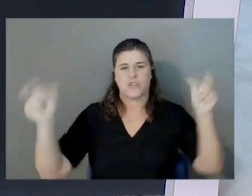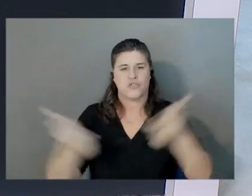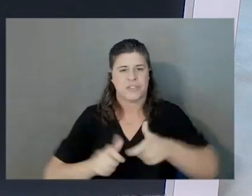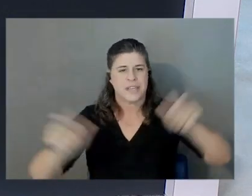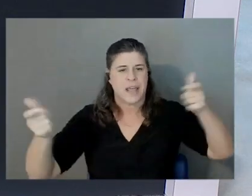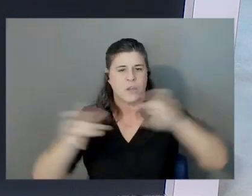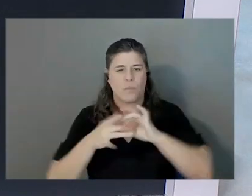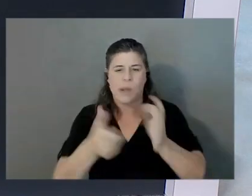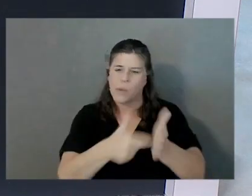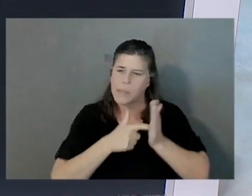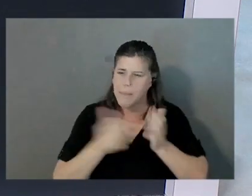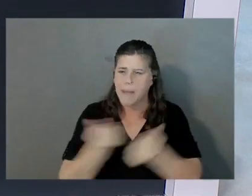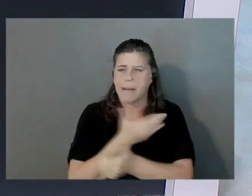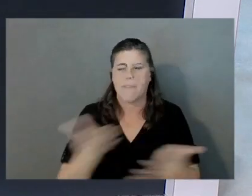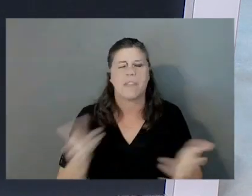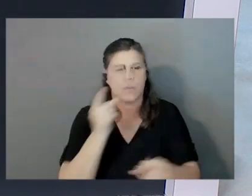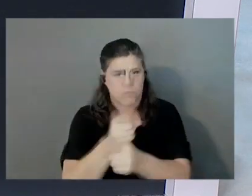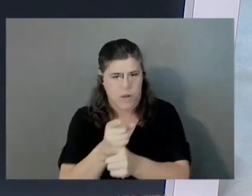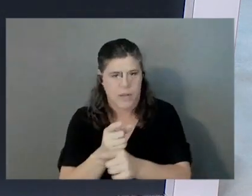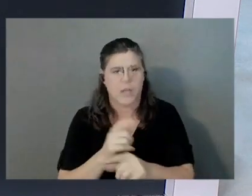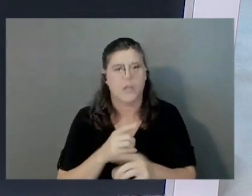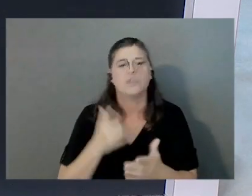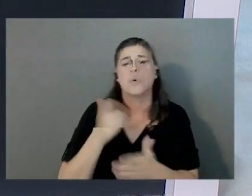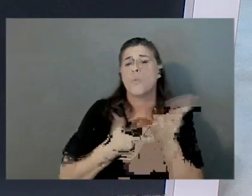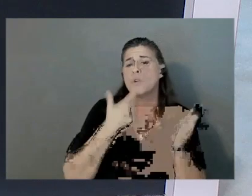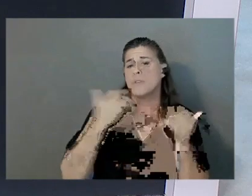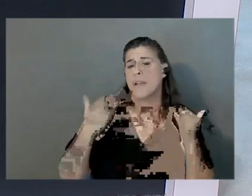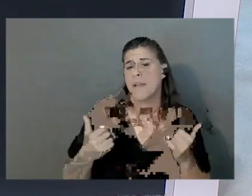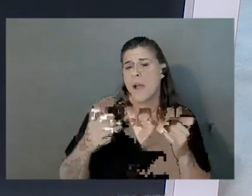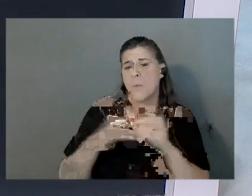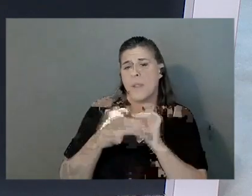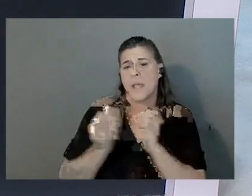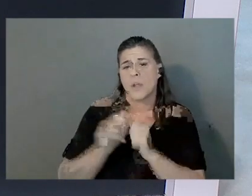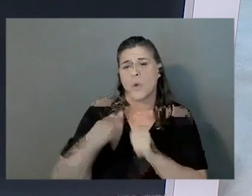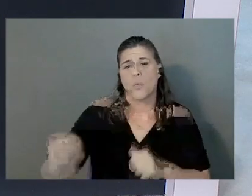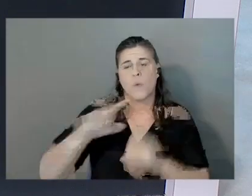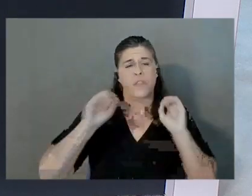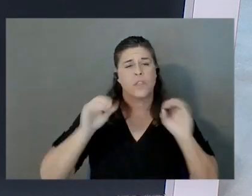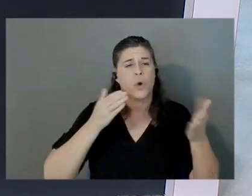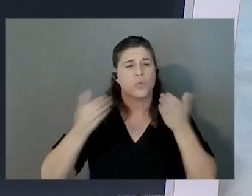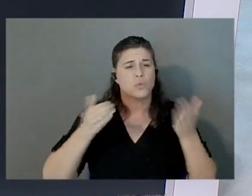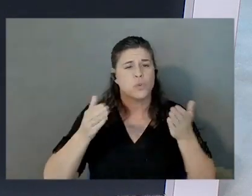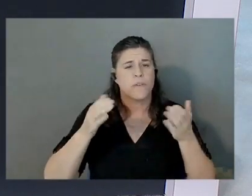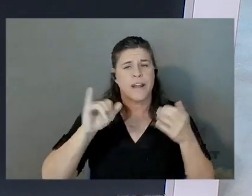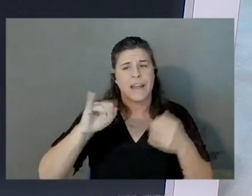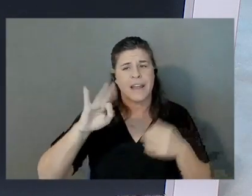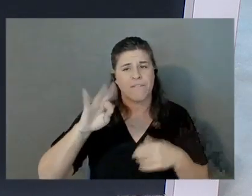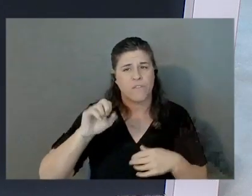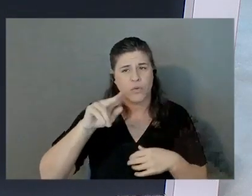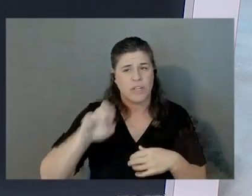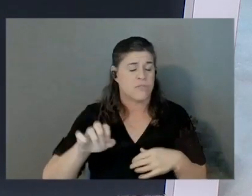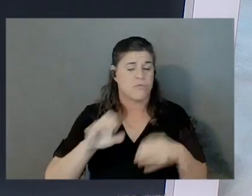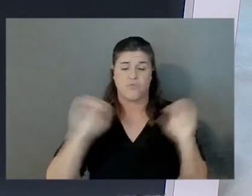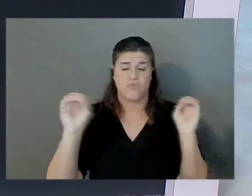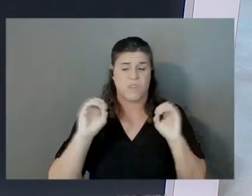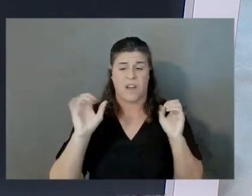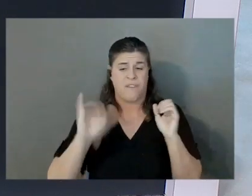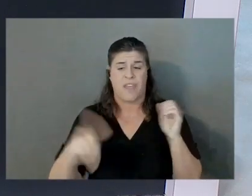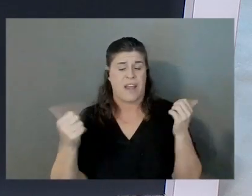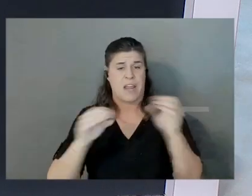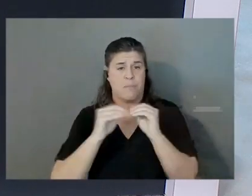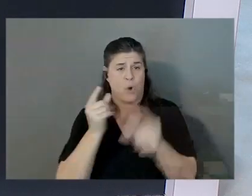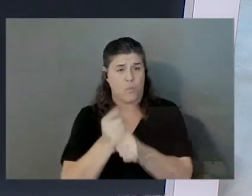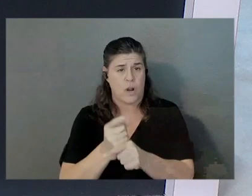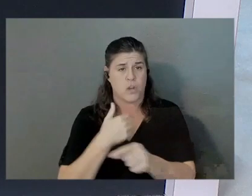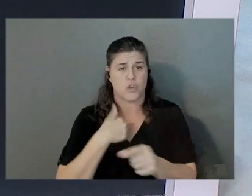all that. So what you're saying is with serverless inference, you don't have to do any of that. You still host an endpoint just